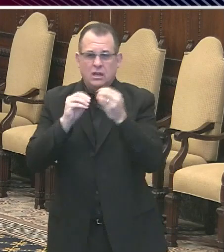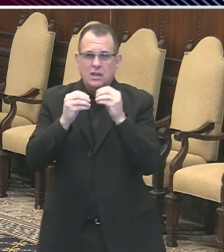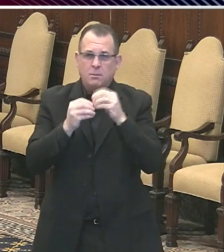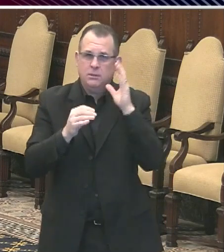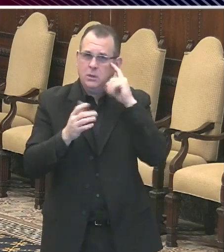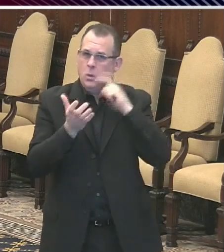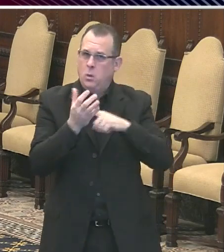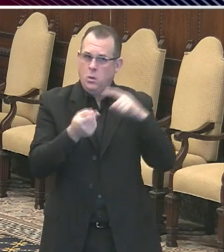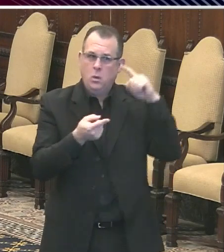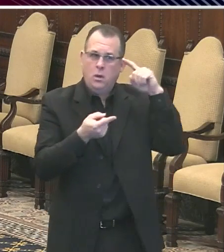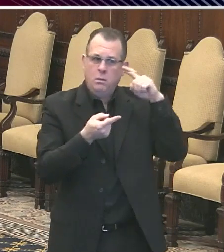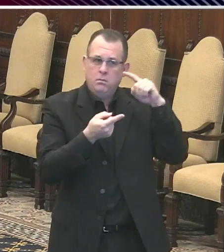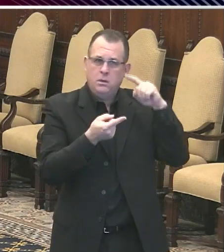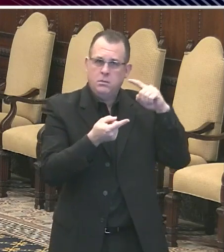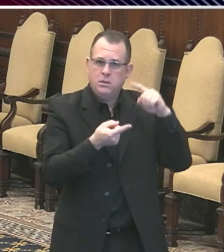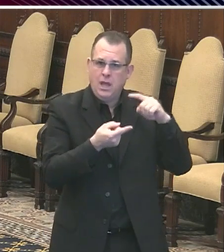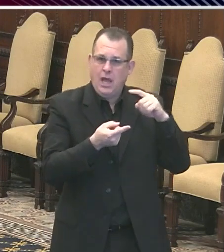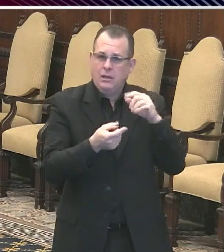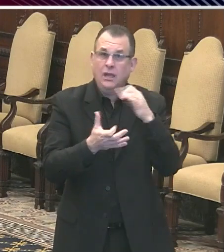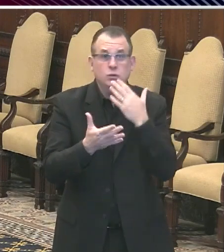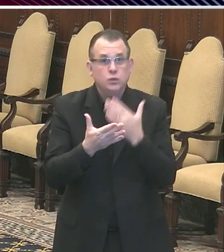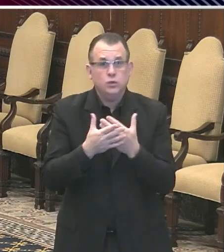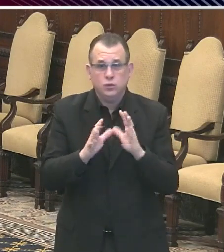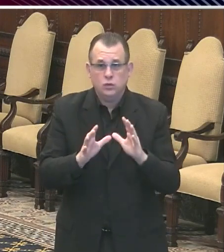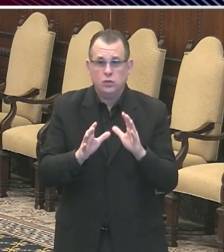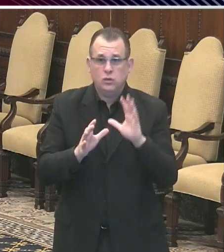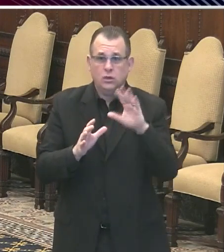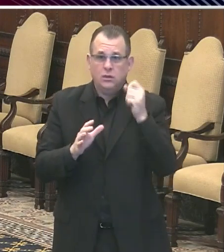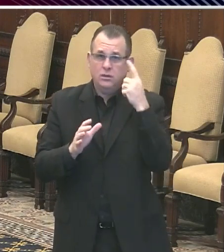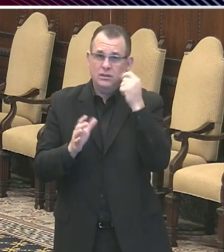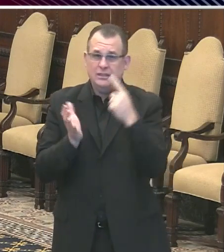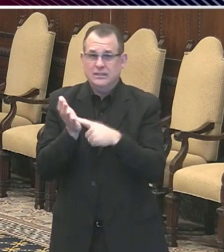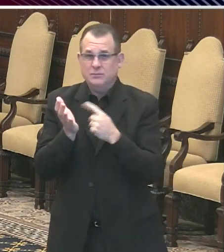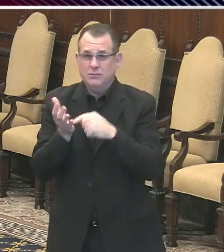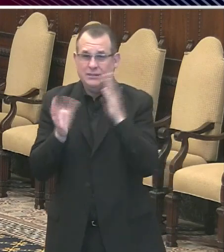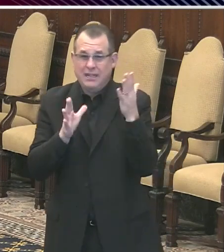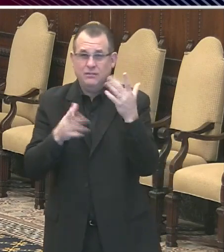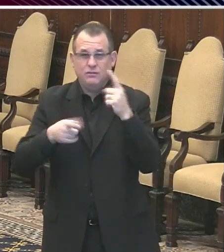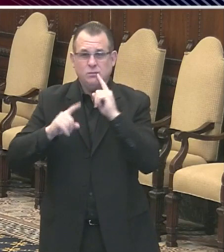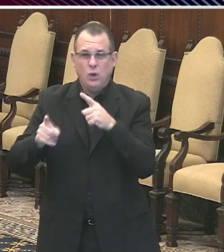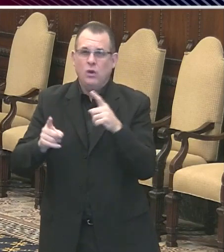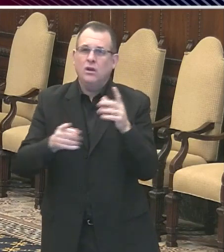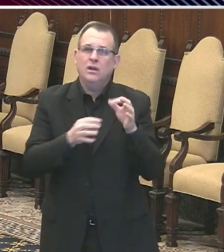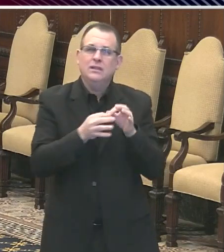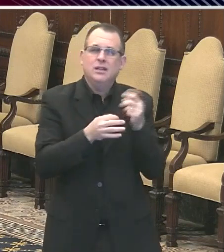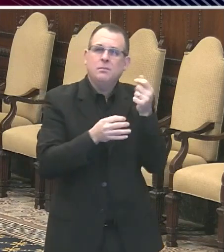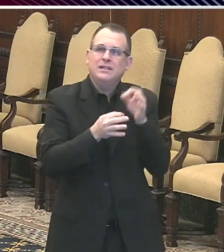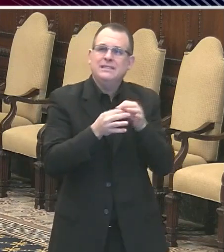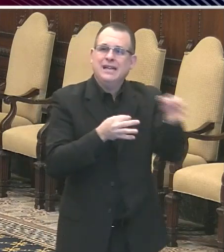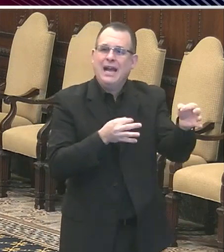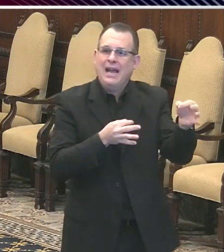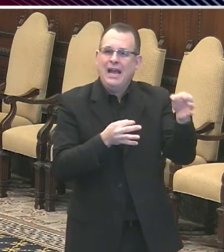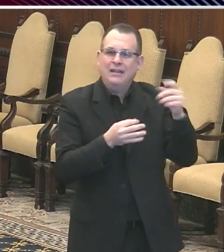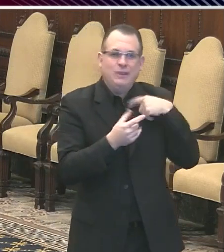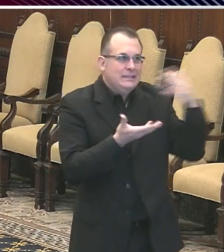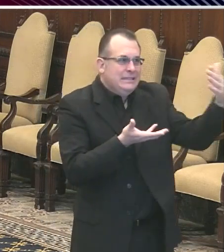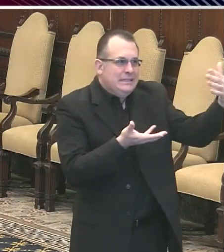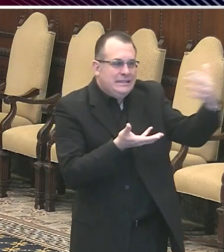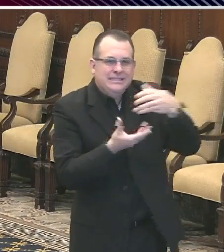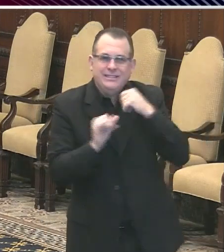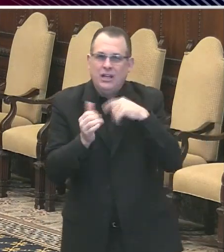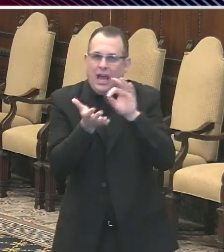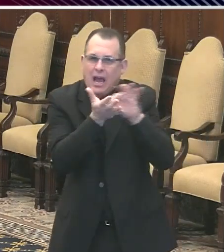we've had in the past. That's good. But there are delays in reporting of deaths. So we will expect, I would expect some increasing numbers in future days.